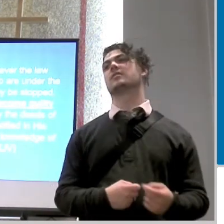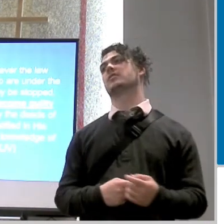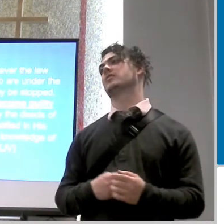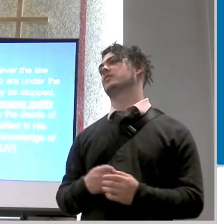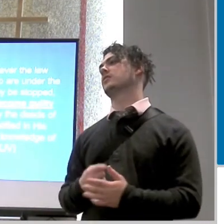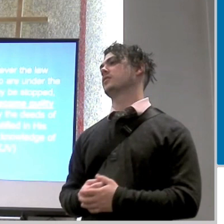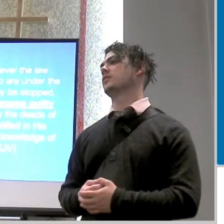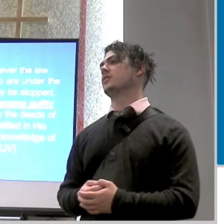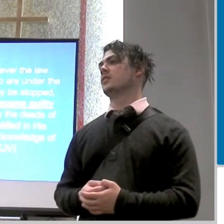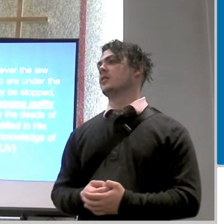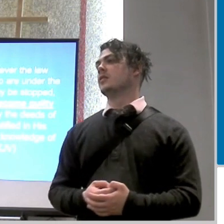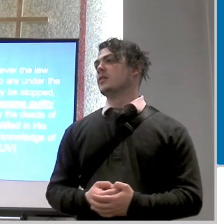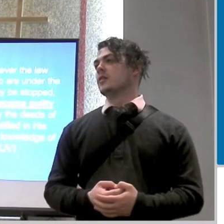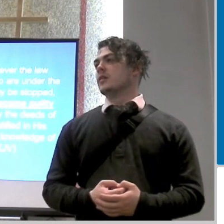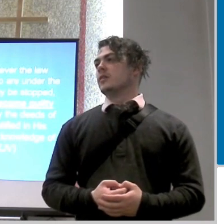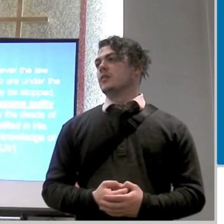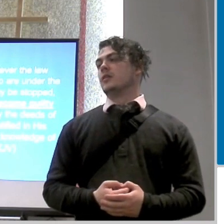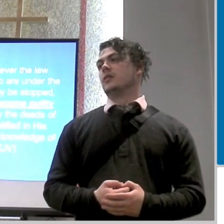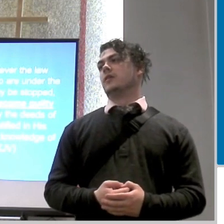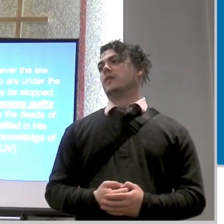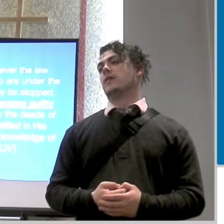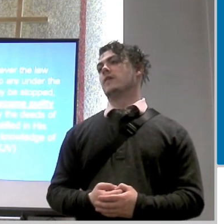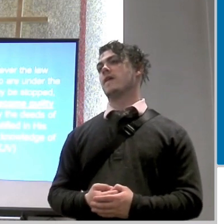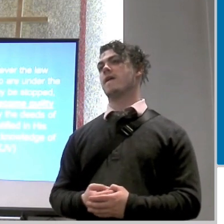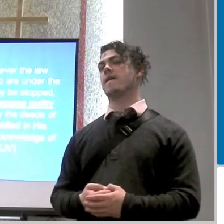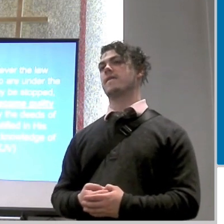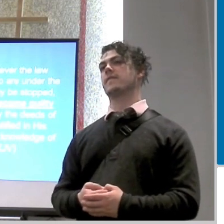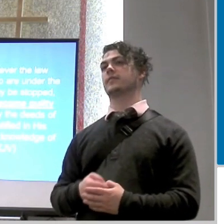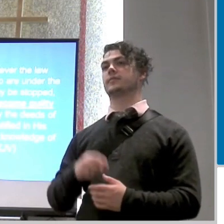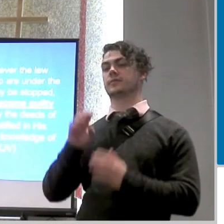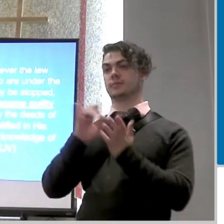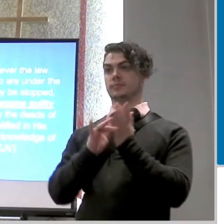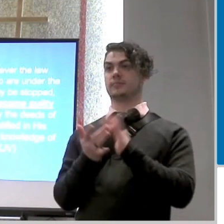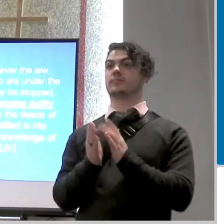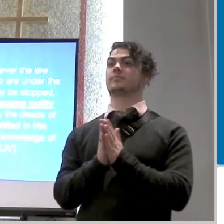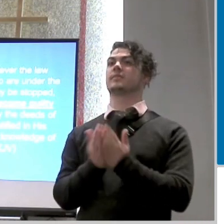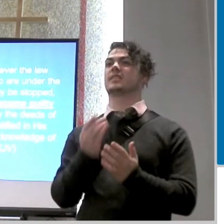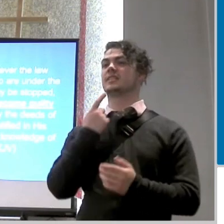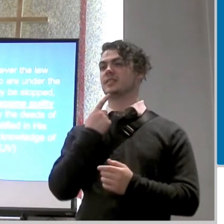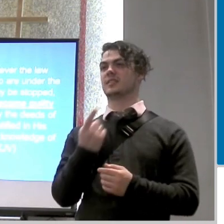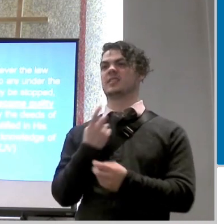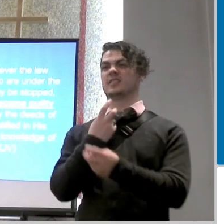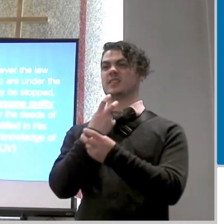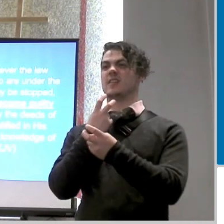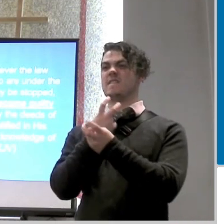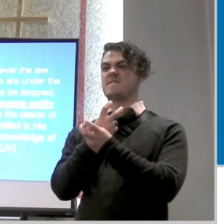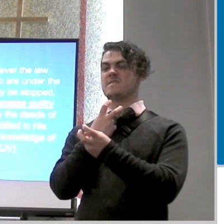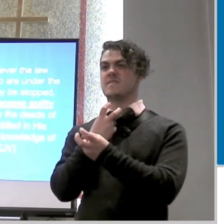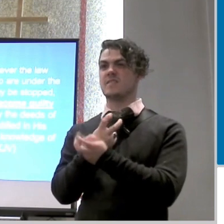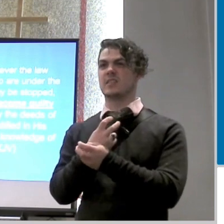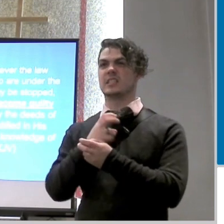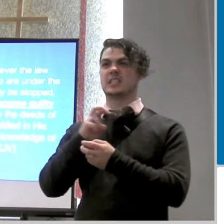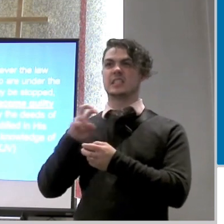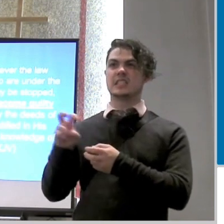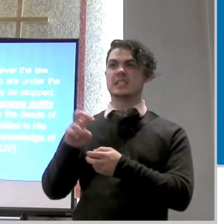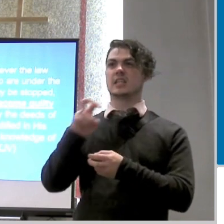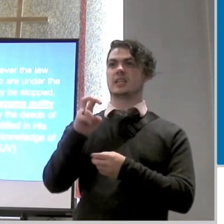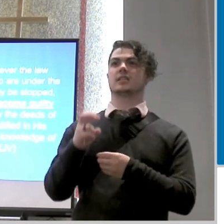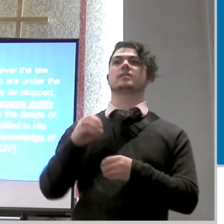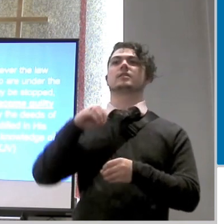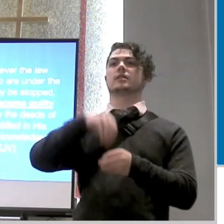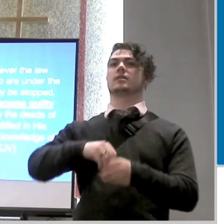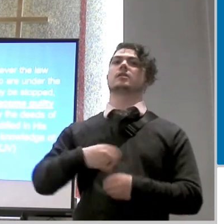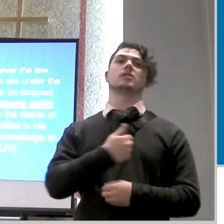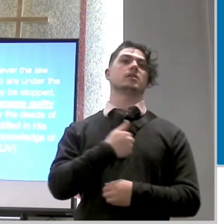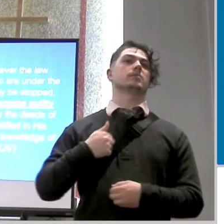the the ass um sorry the viper of snakes are on their lips that's what the bible says here and he says in verse 19 now